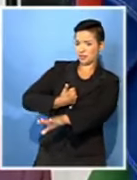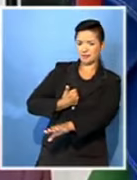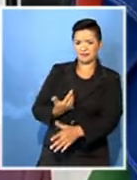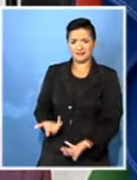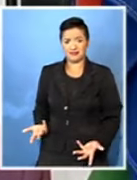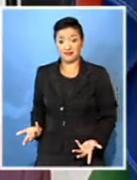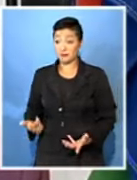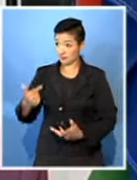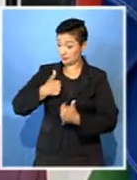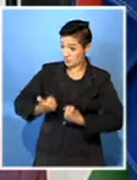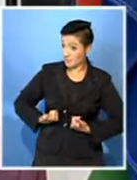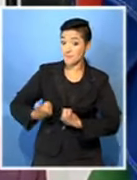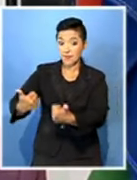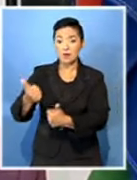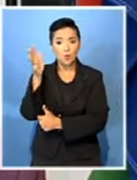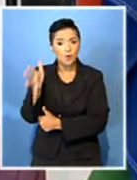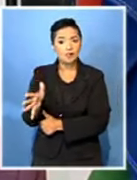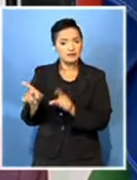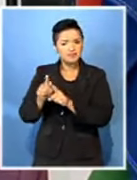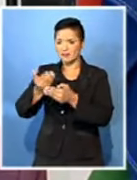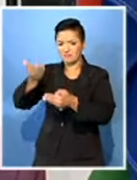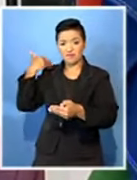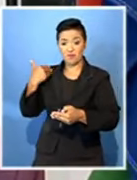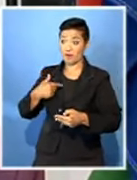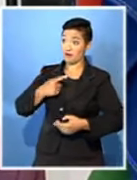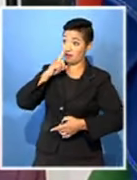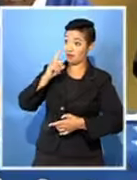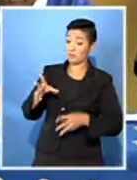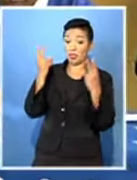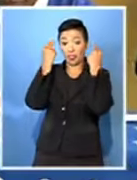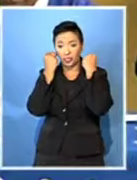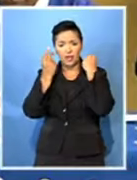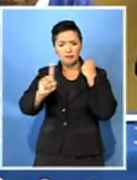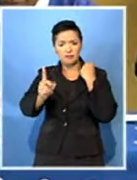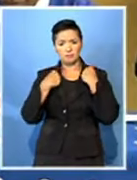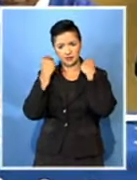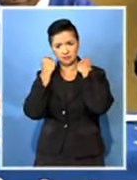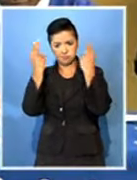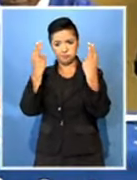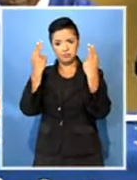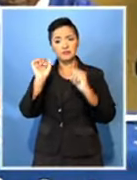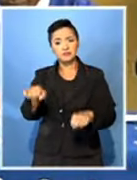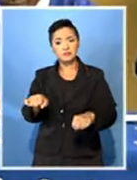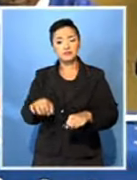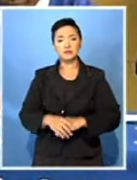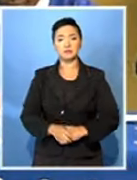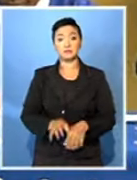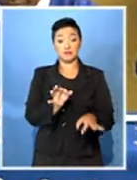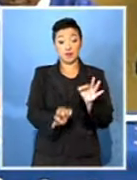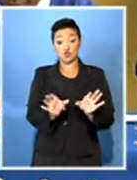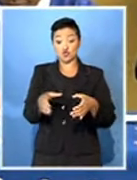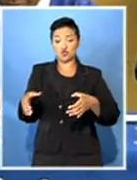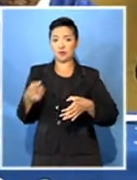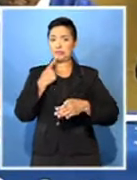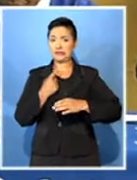deal with you. I've shown that also in the past, that I take no nonsense from anyone. Political analysts believe that a storm